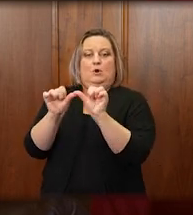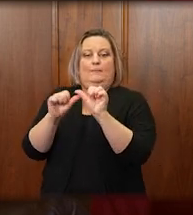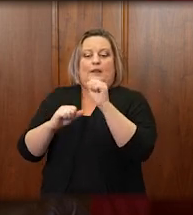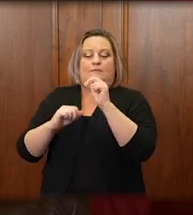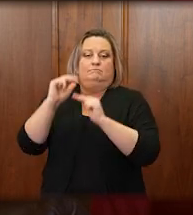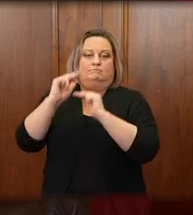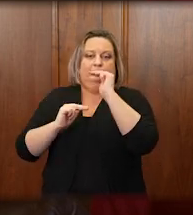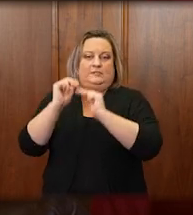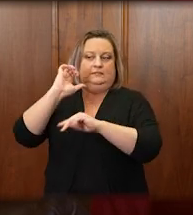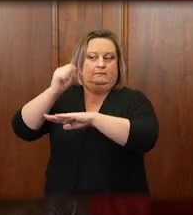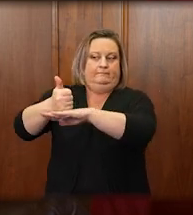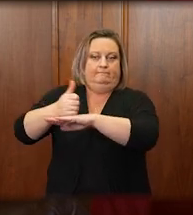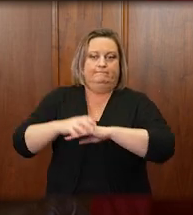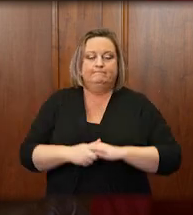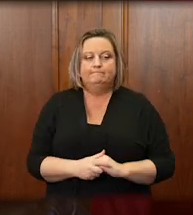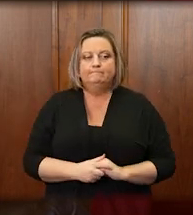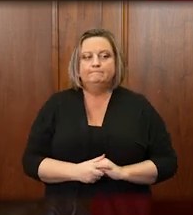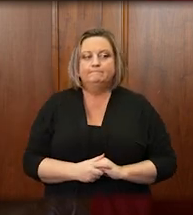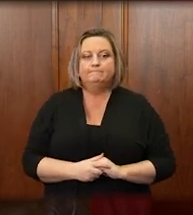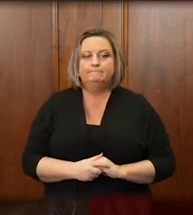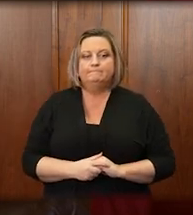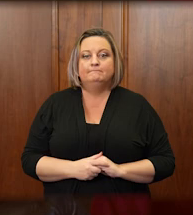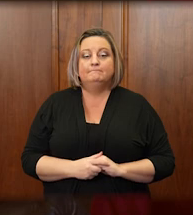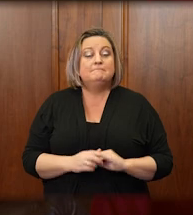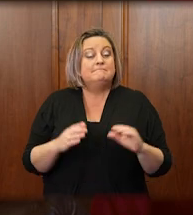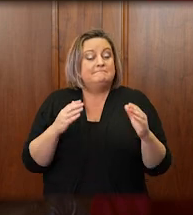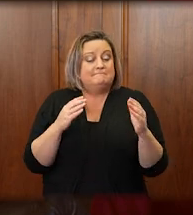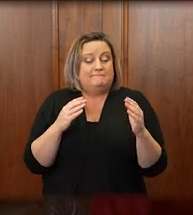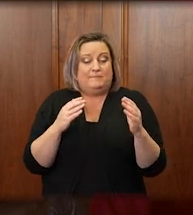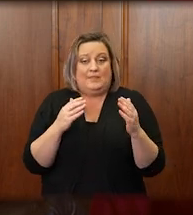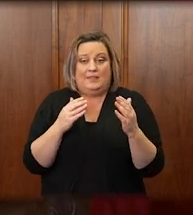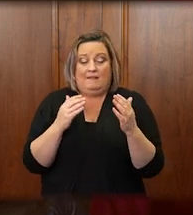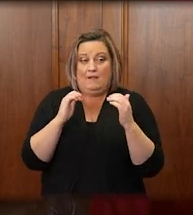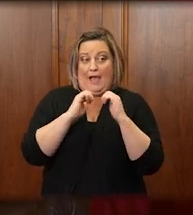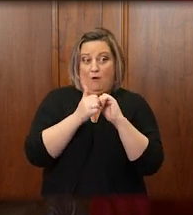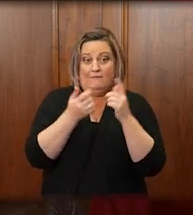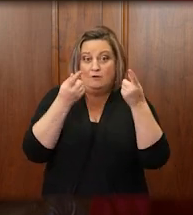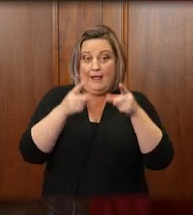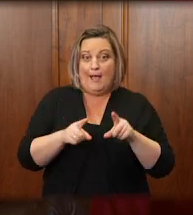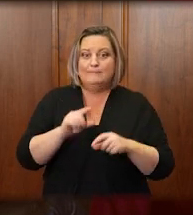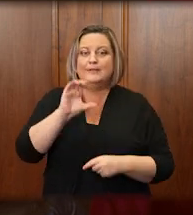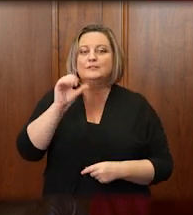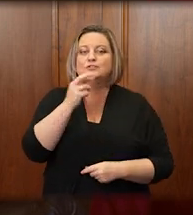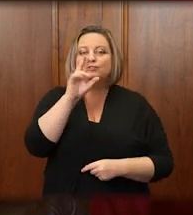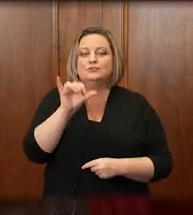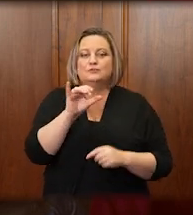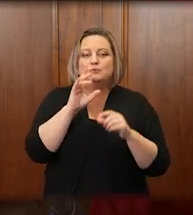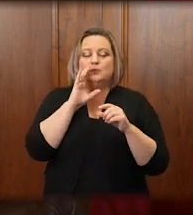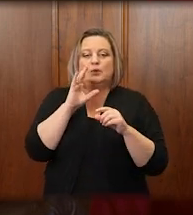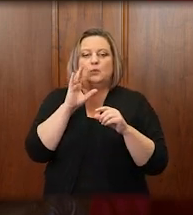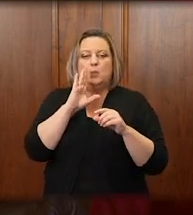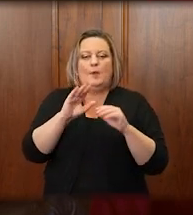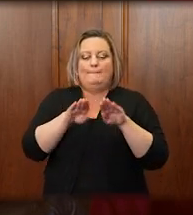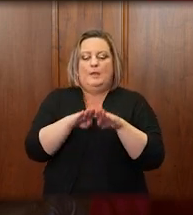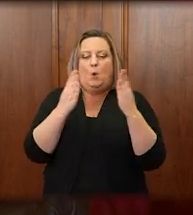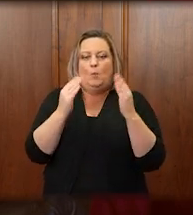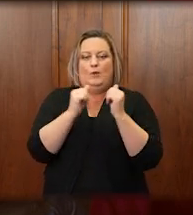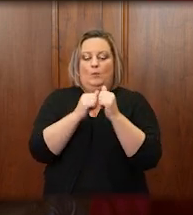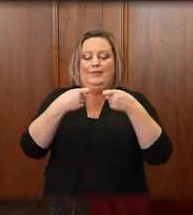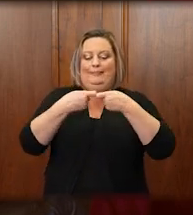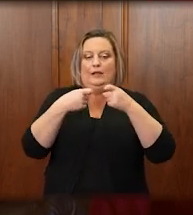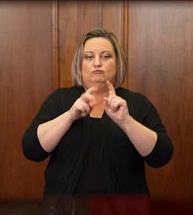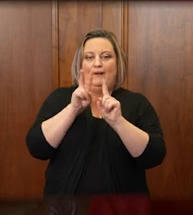constructed. In any event, one way or another, the Chancery Court will be open for business with electronic filing